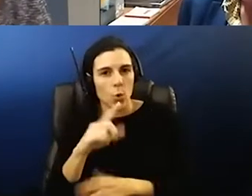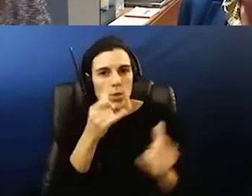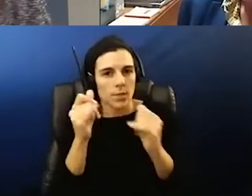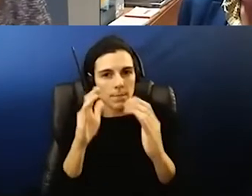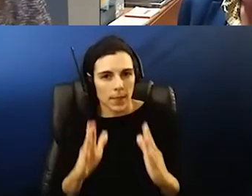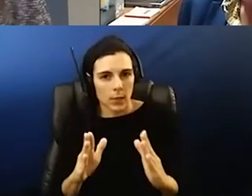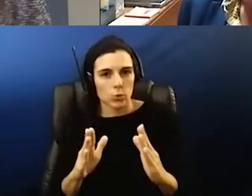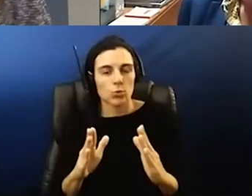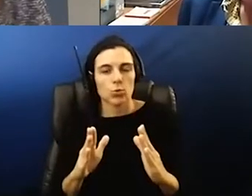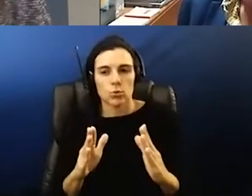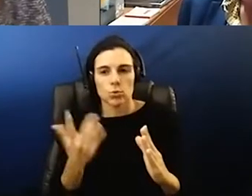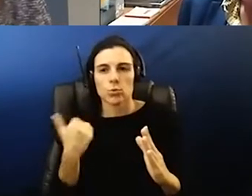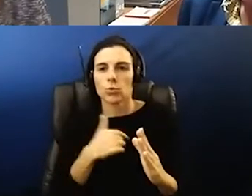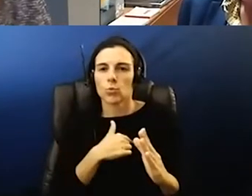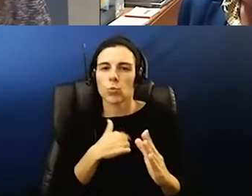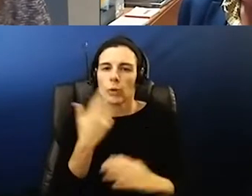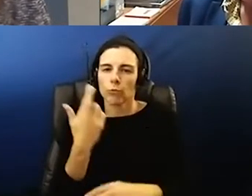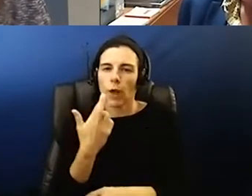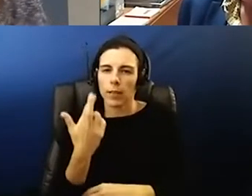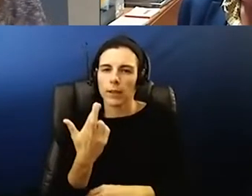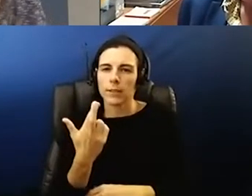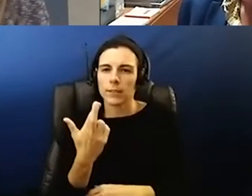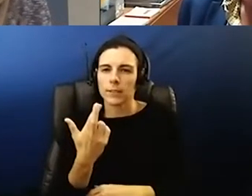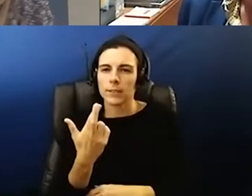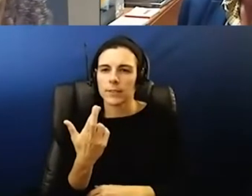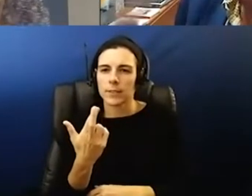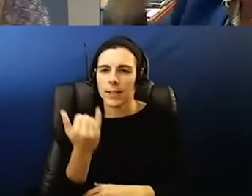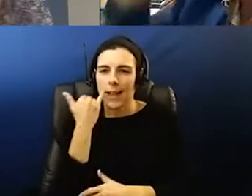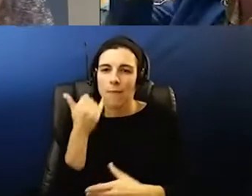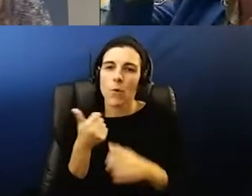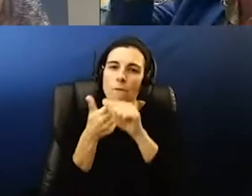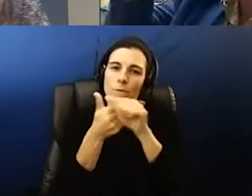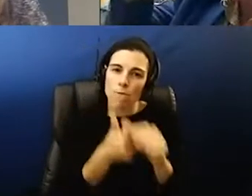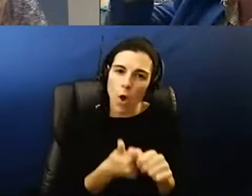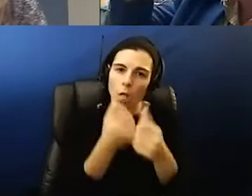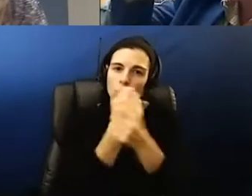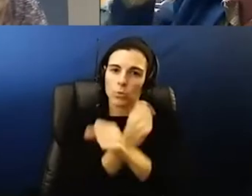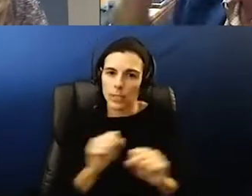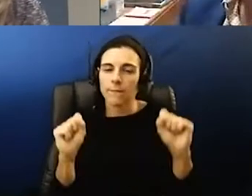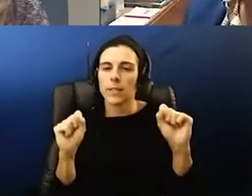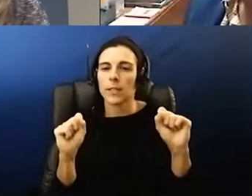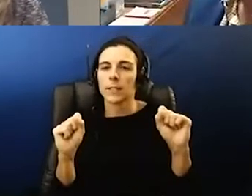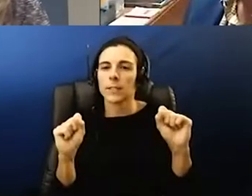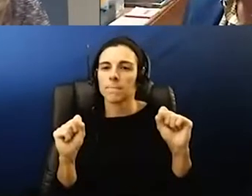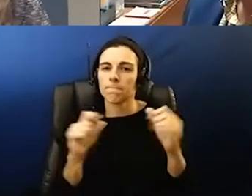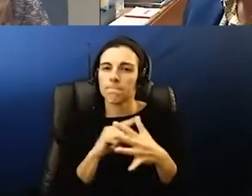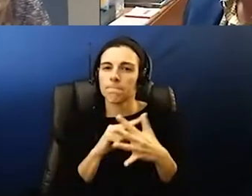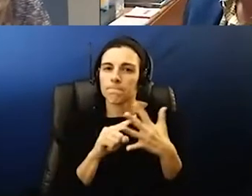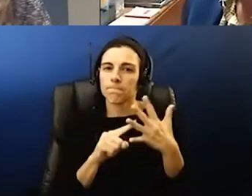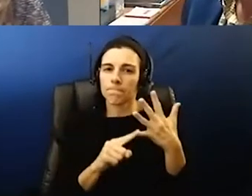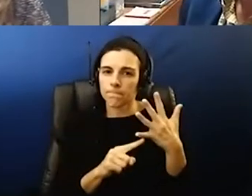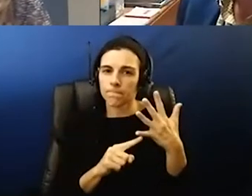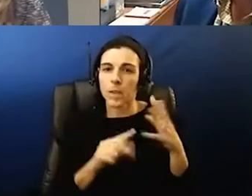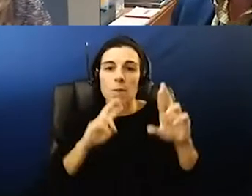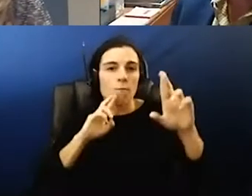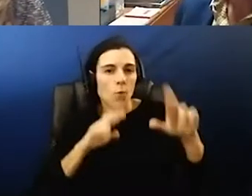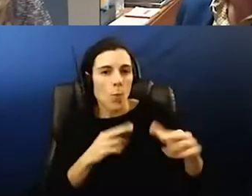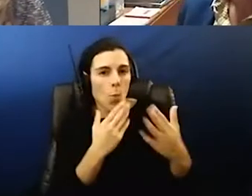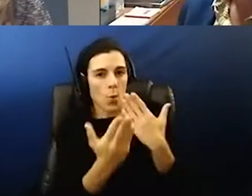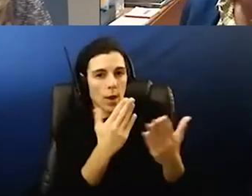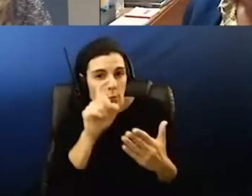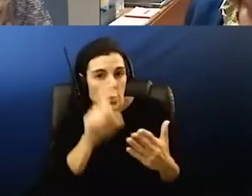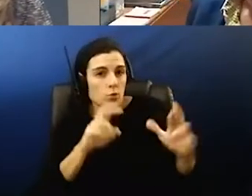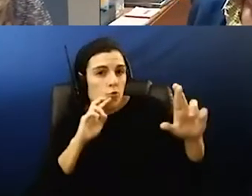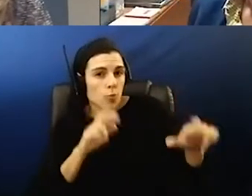we we realized that if we follow safety protocols and we're reporting what we need to report then we can